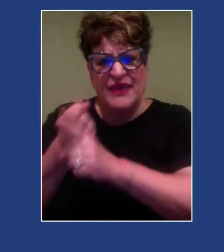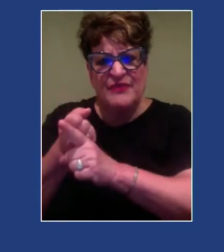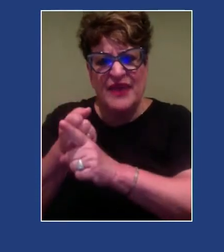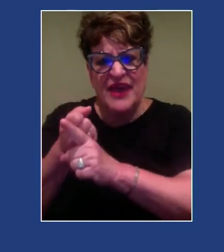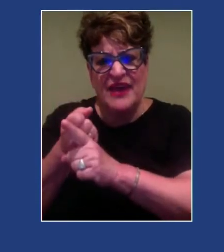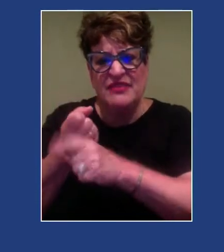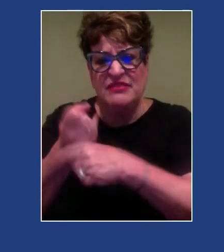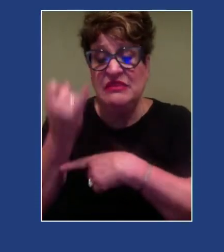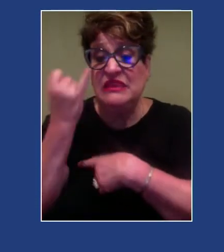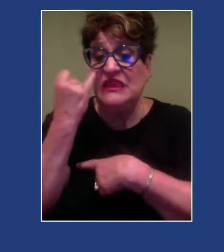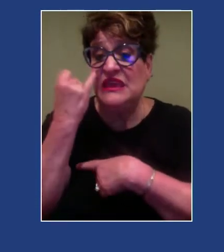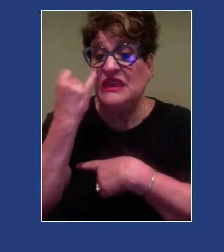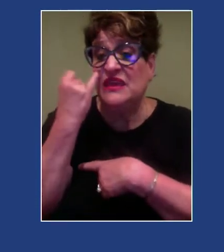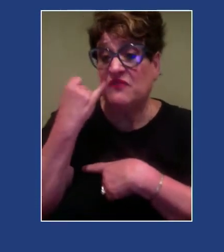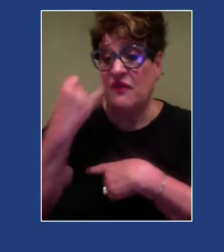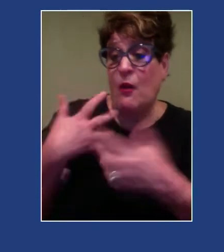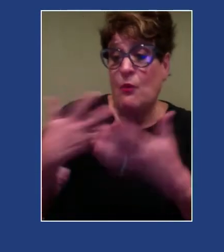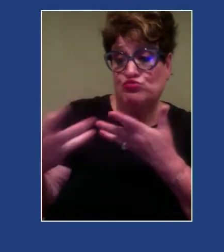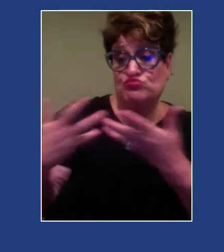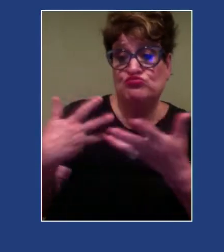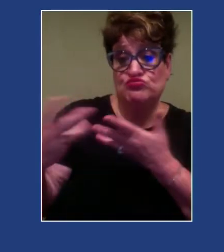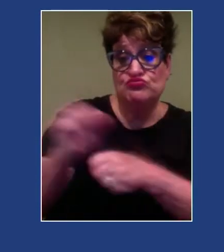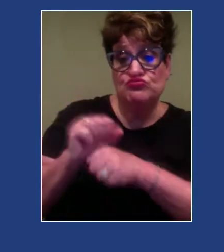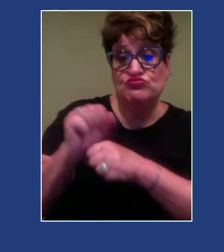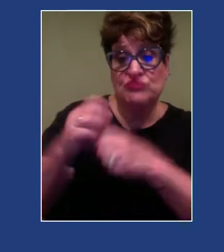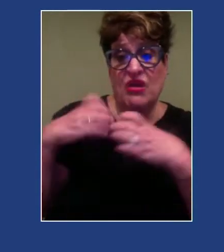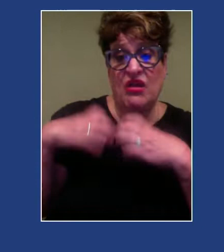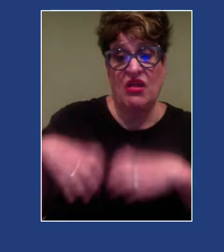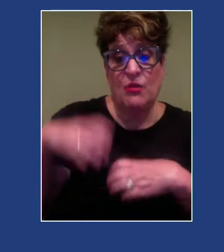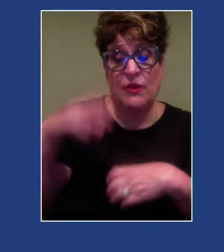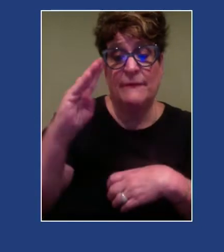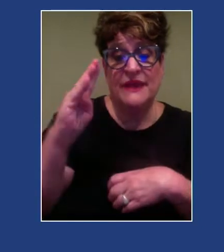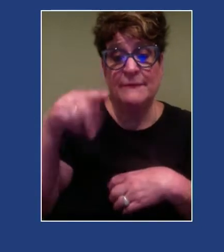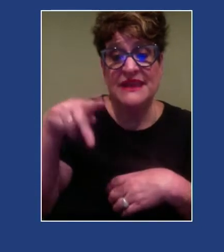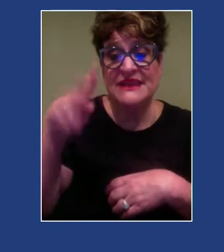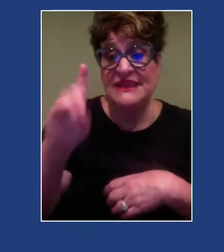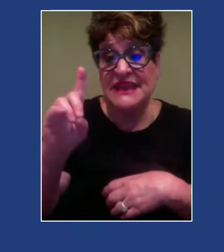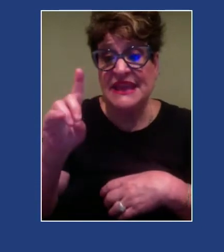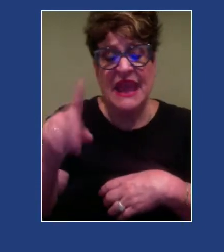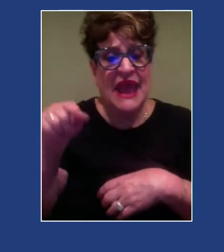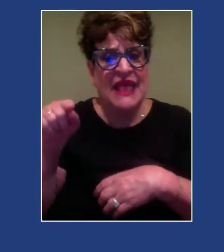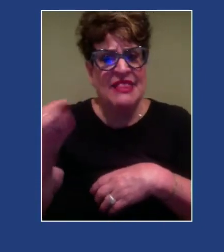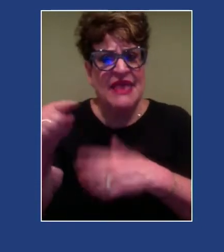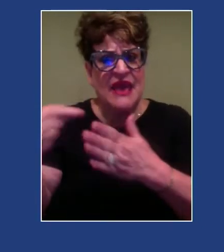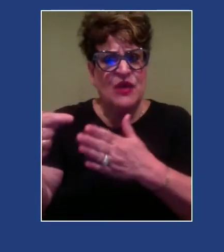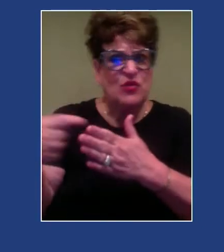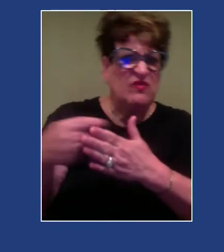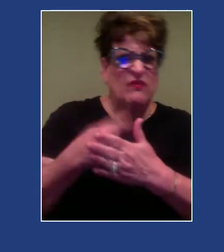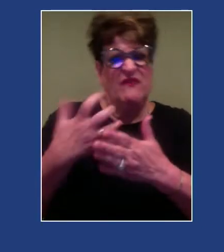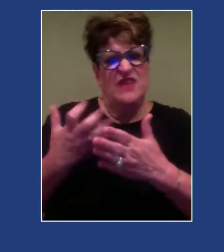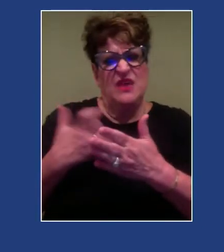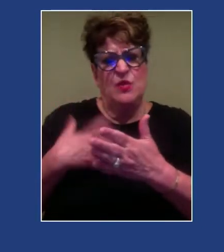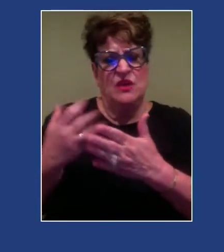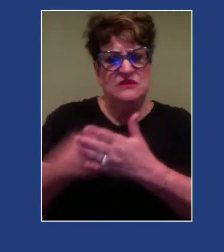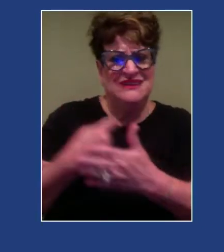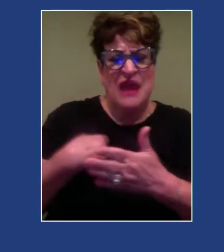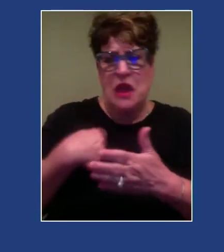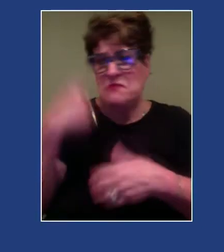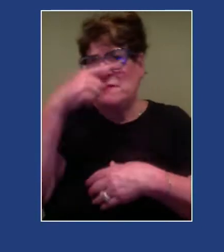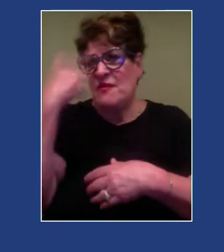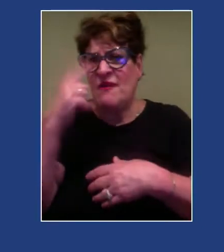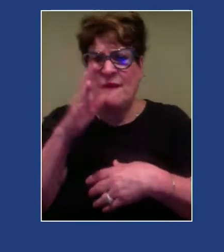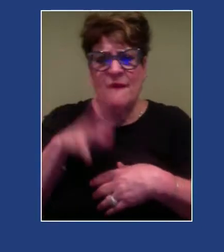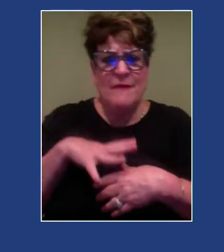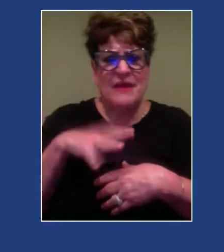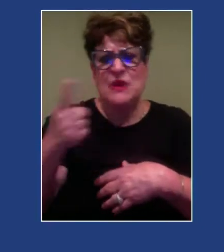has borderline personality disorder and a lot of her suicidality is rooted in being a black woman who experiences